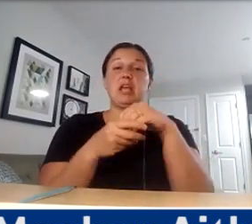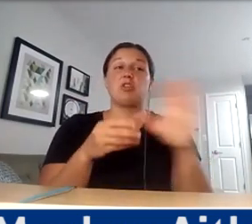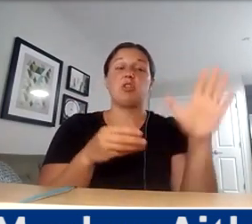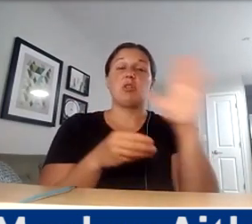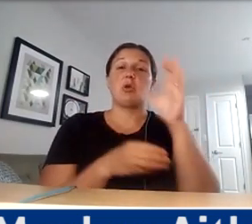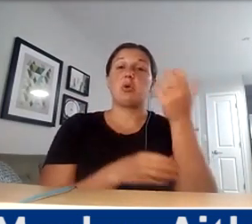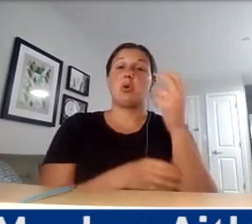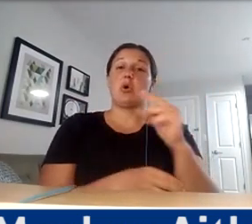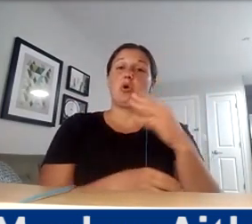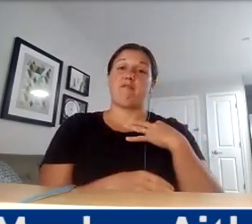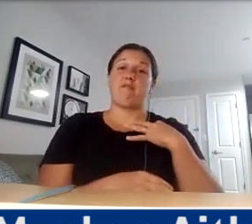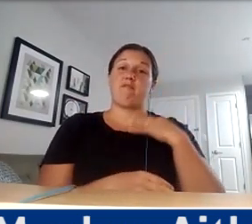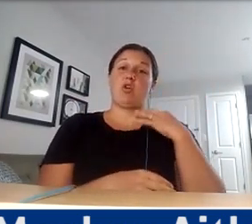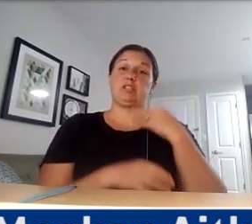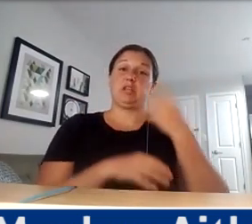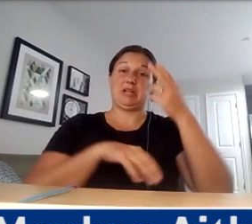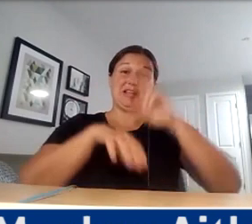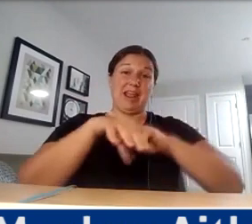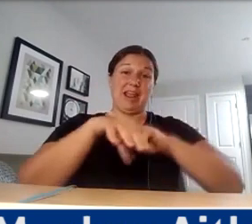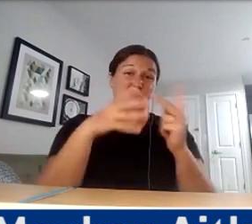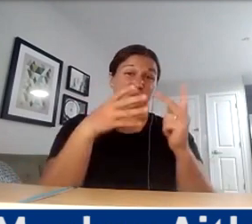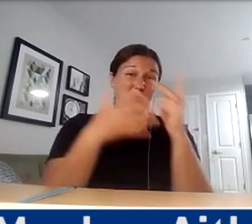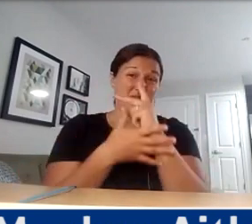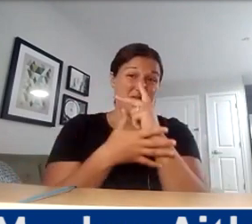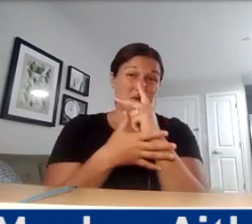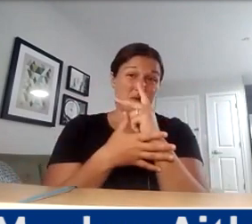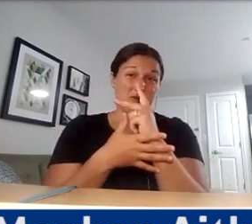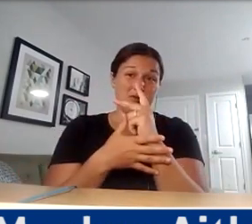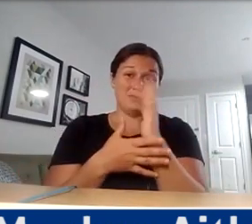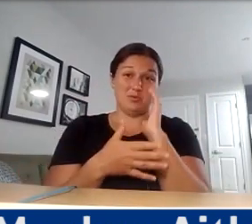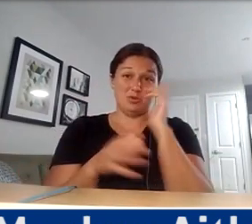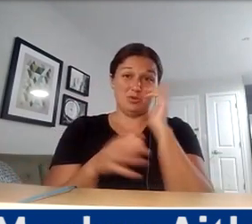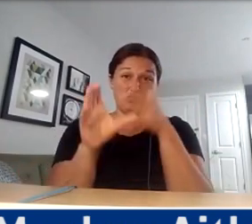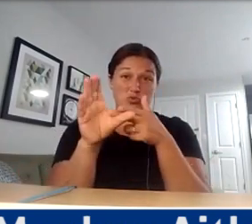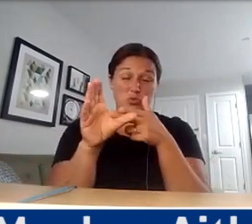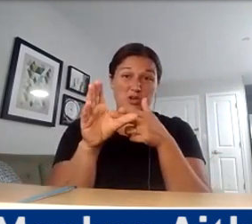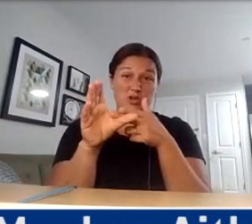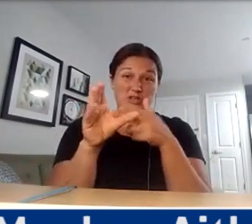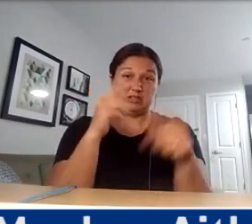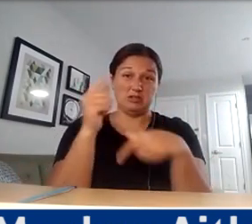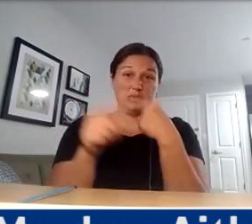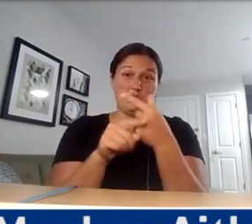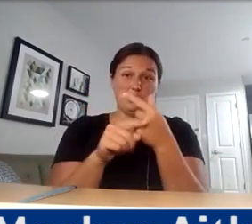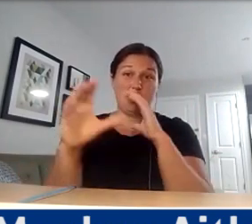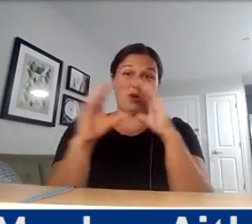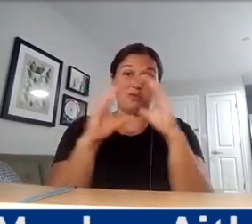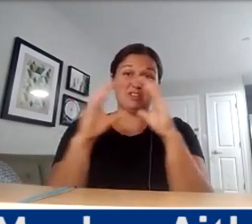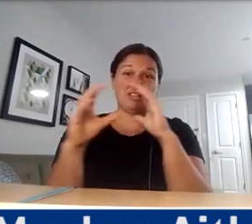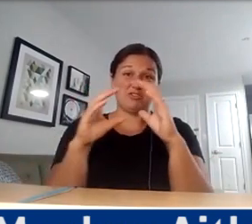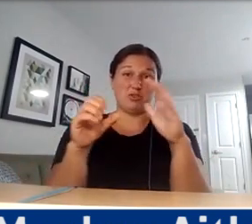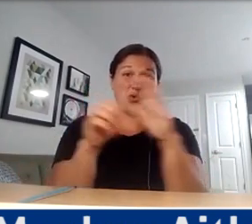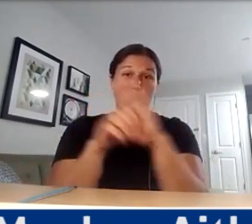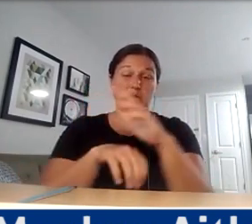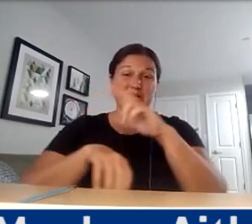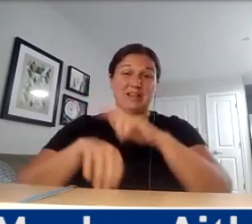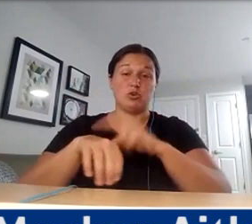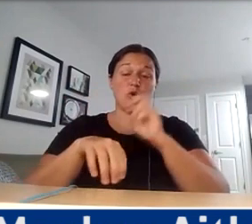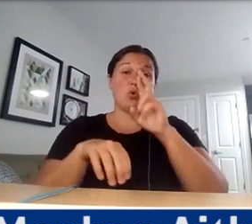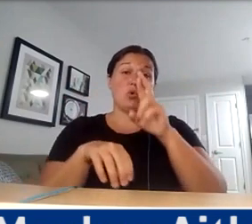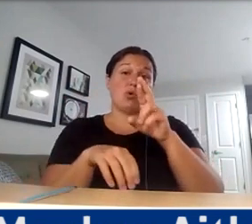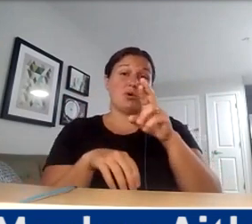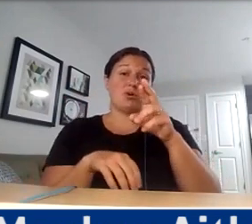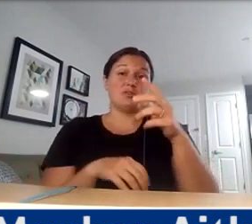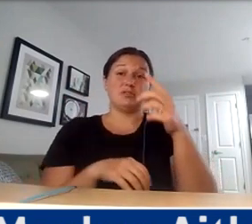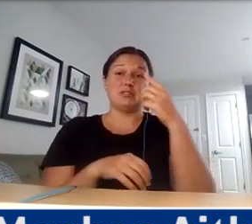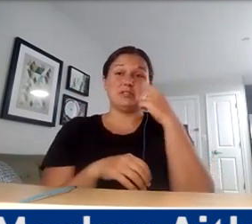national review that will join this global conversation as a nation as well or do you really foresee the future of this